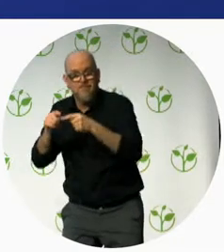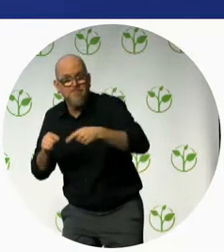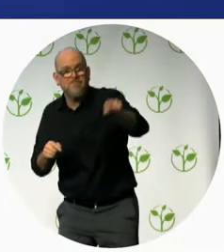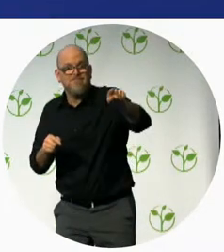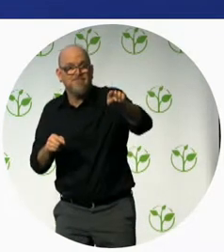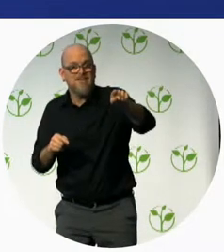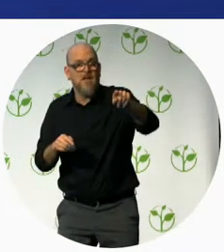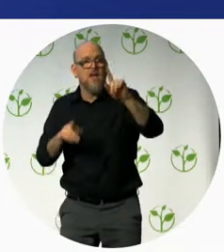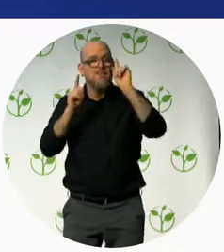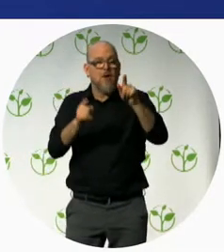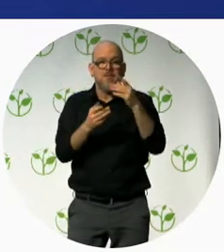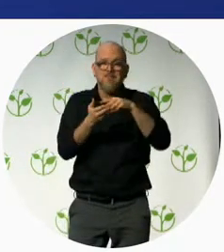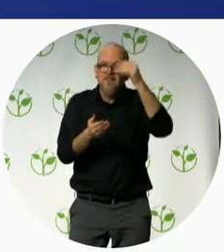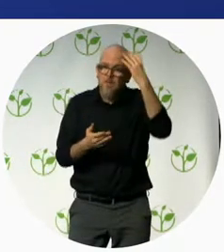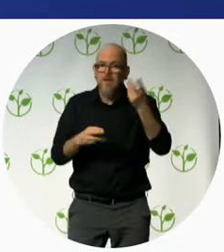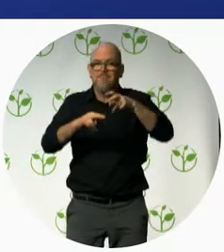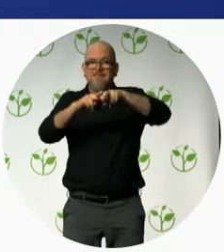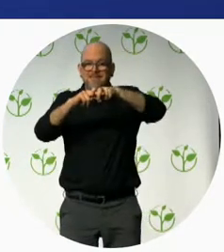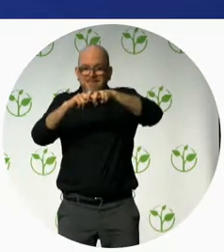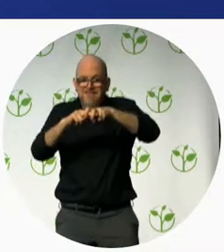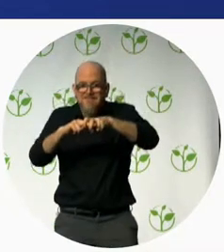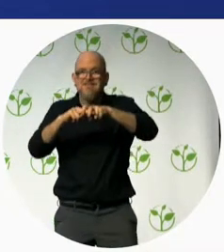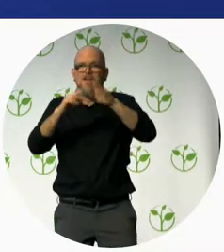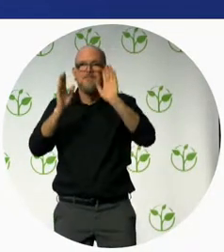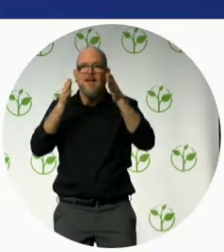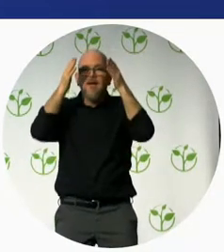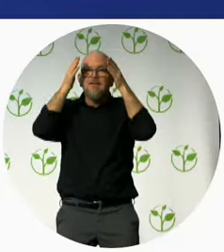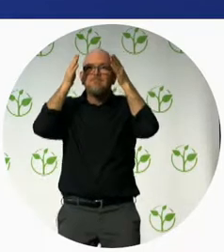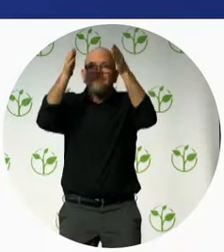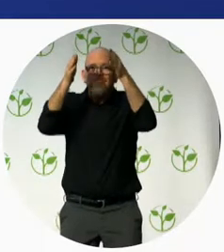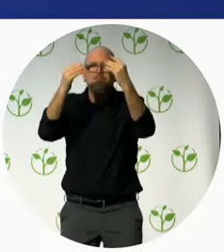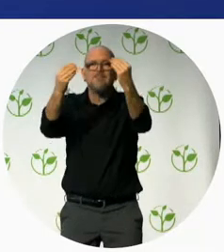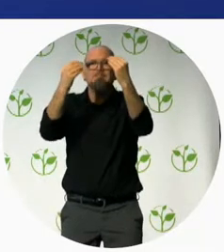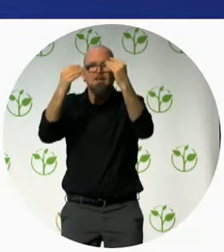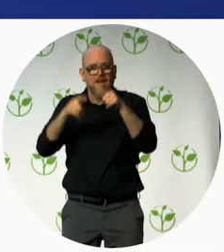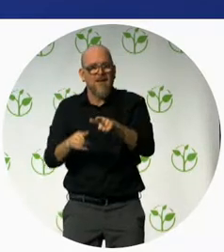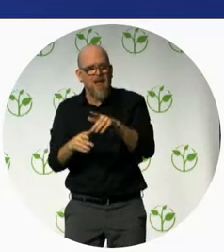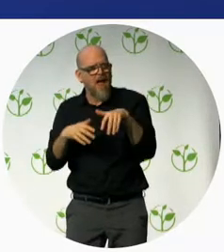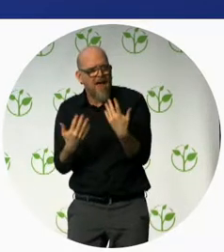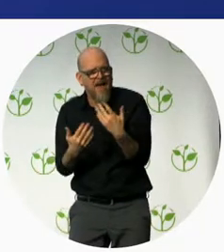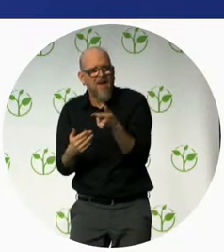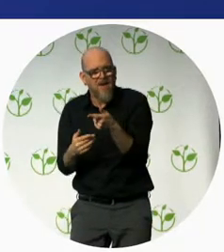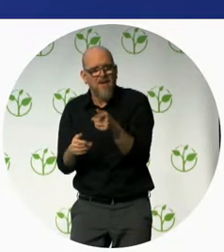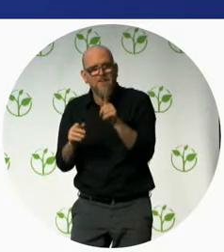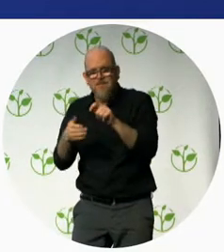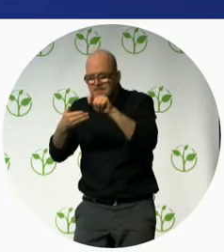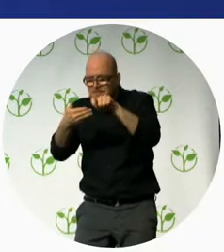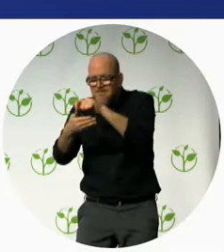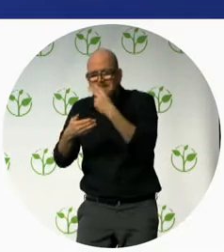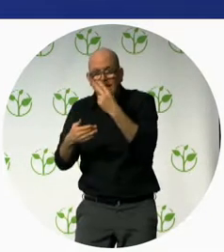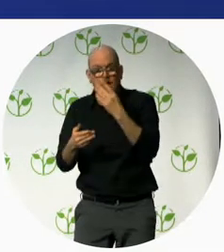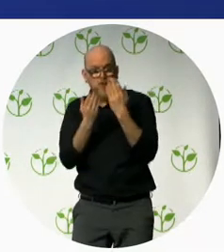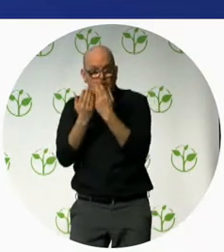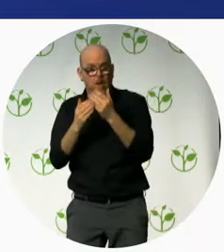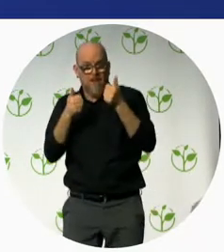to be able to do self-regulation and of course to enjoy learning but for